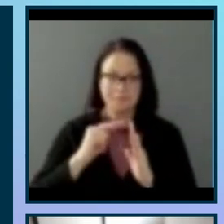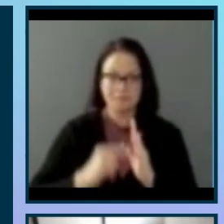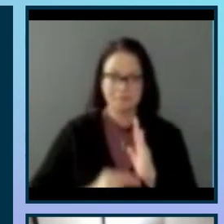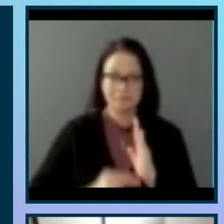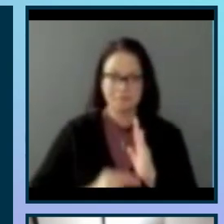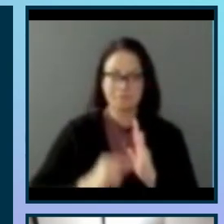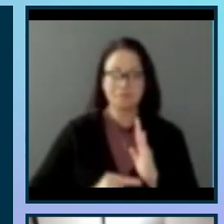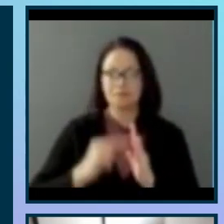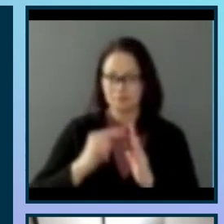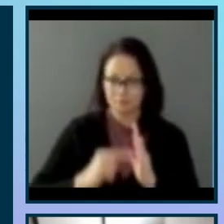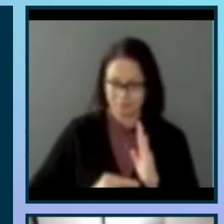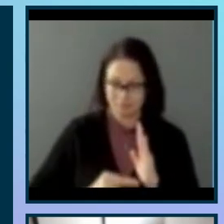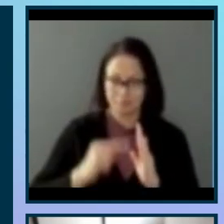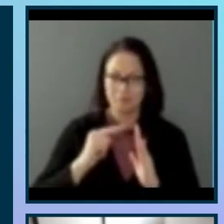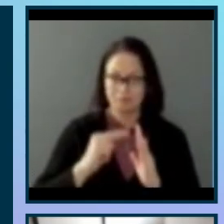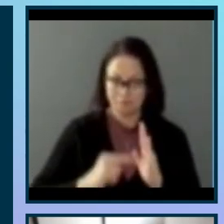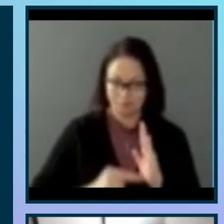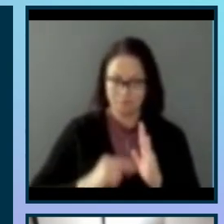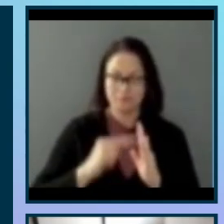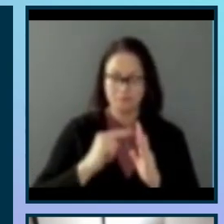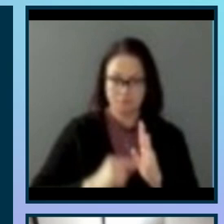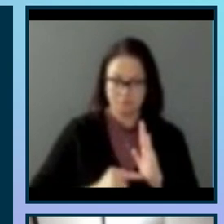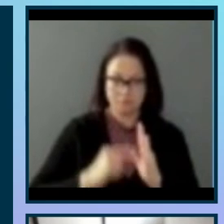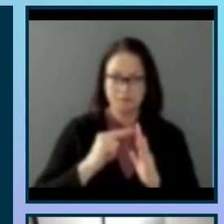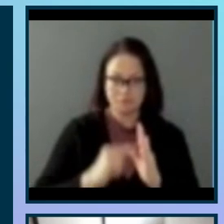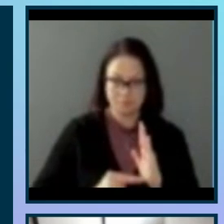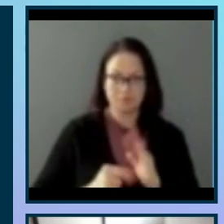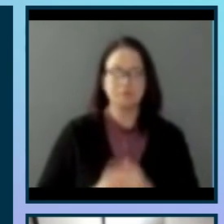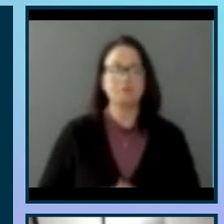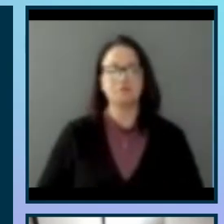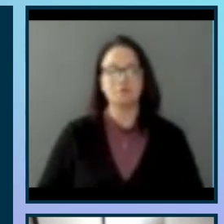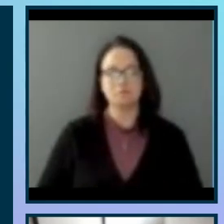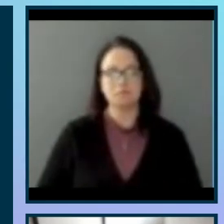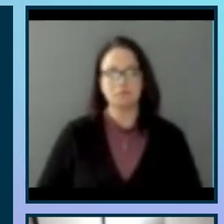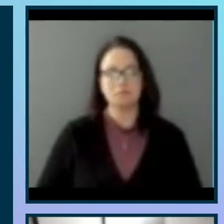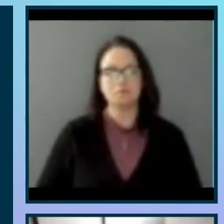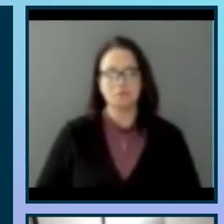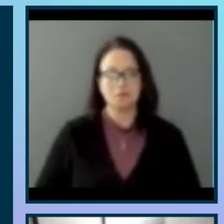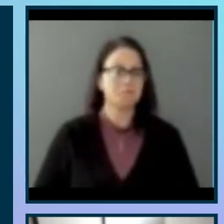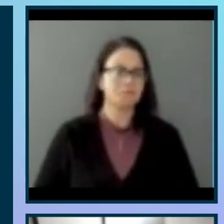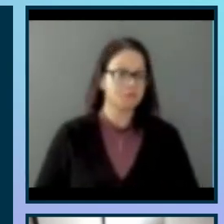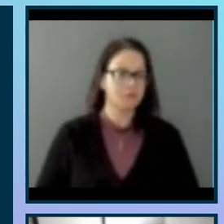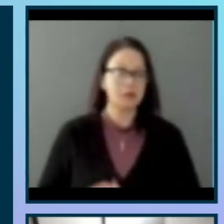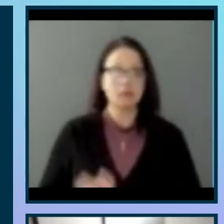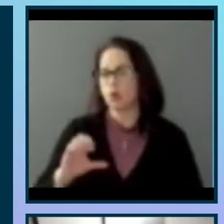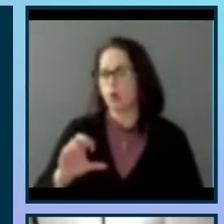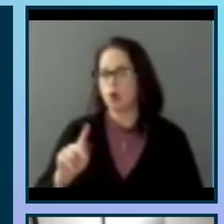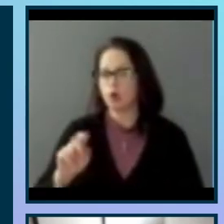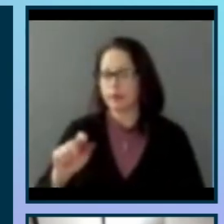noisy animals go silent at night while others make noises. So there's crickets.